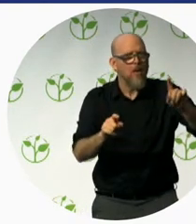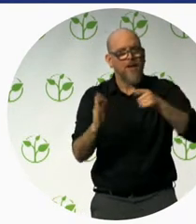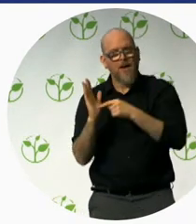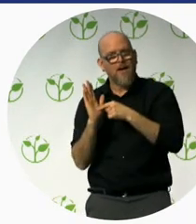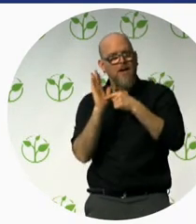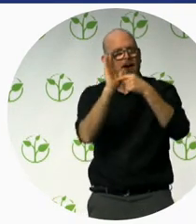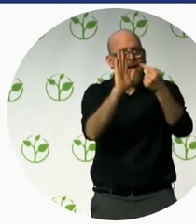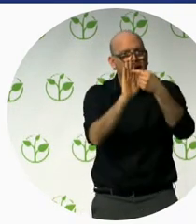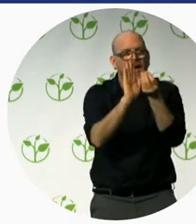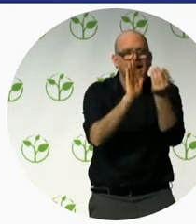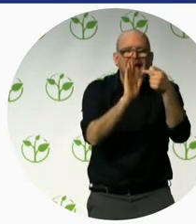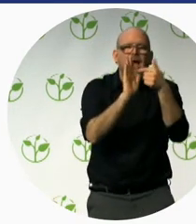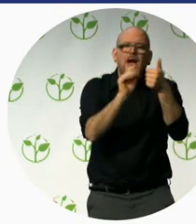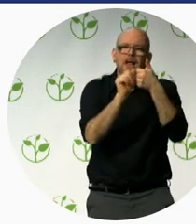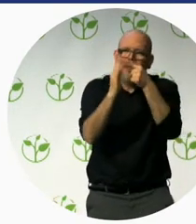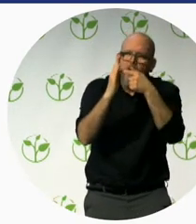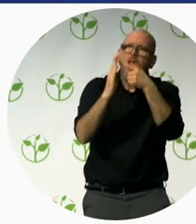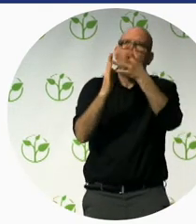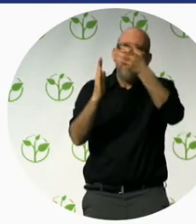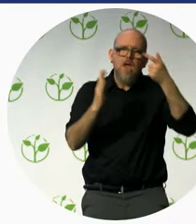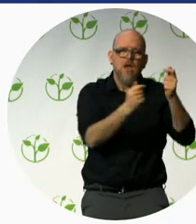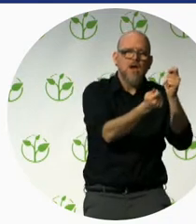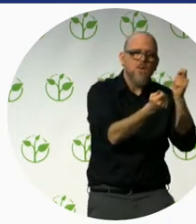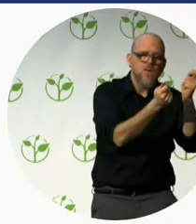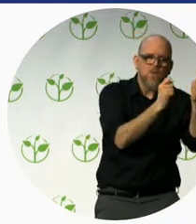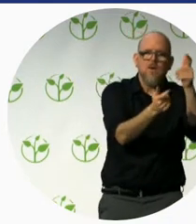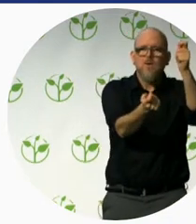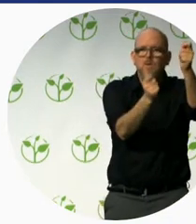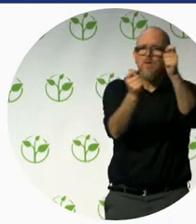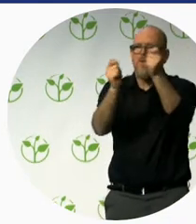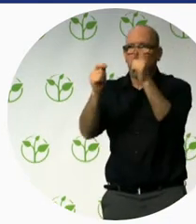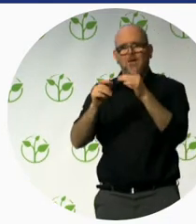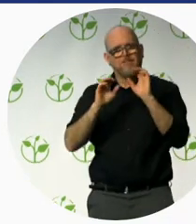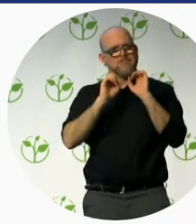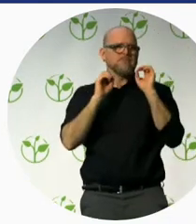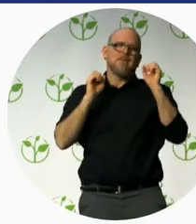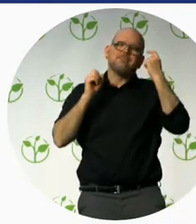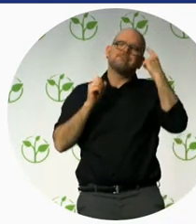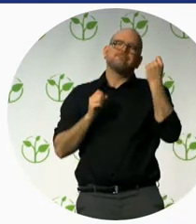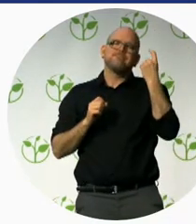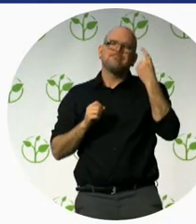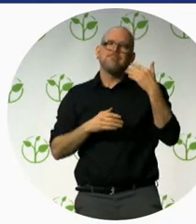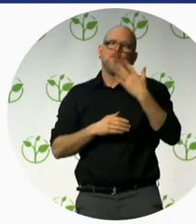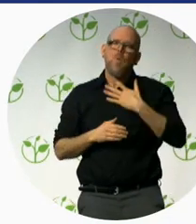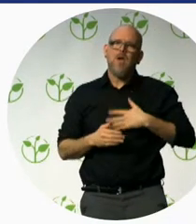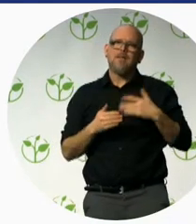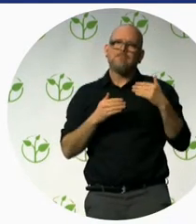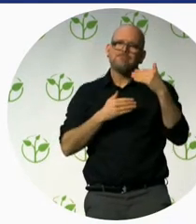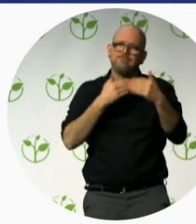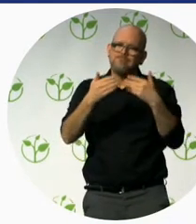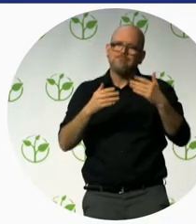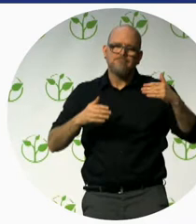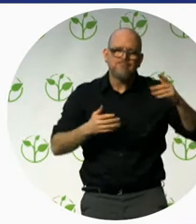to comply with this, will be really in a voluntary way. But I'm absolutely,